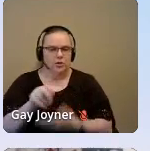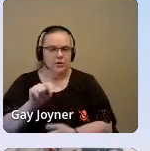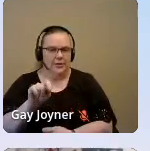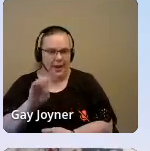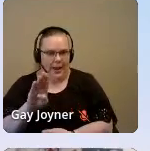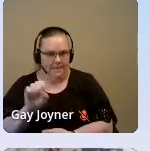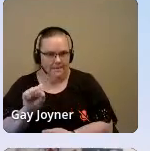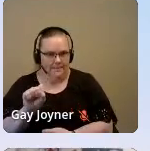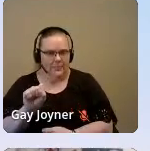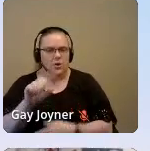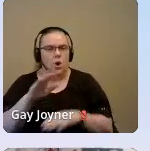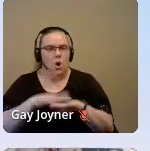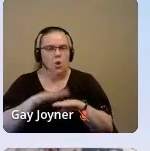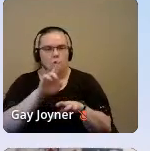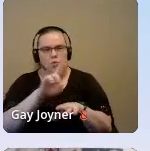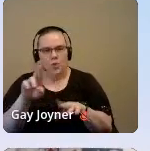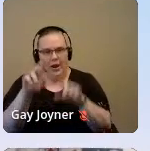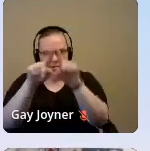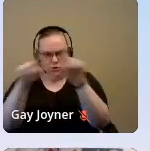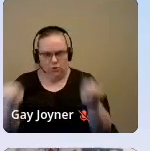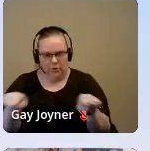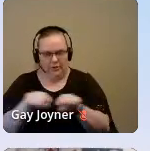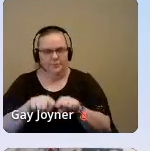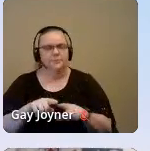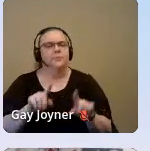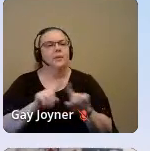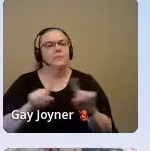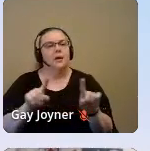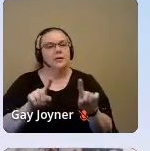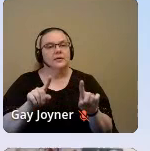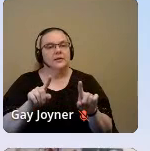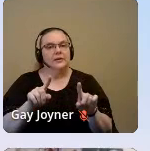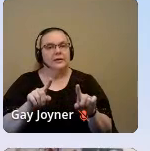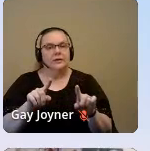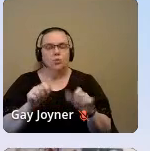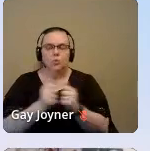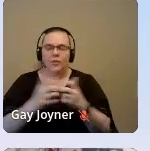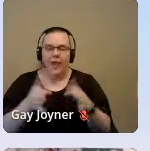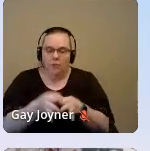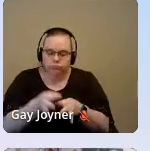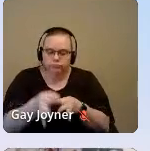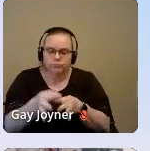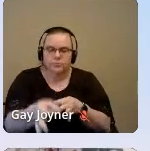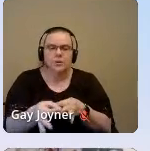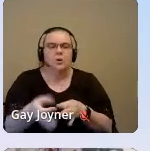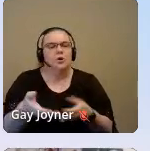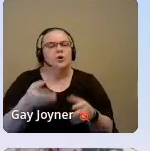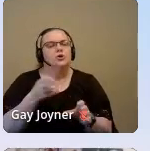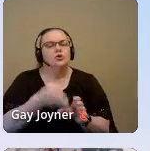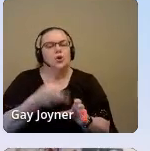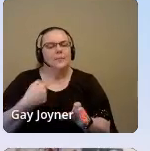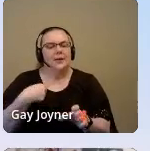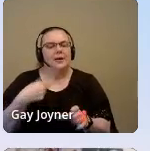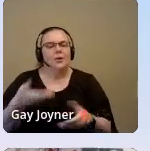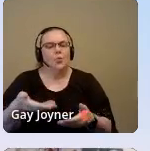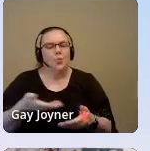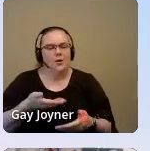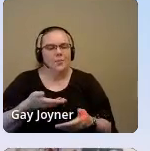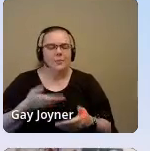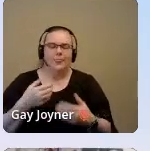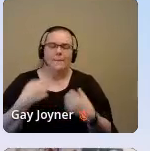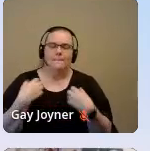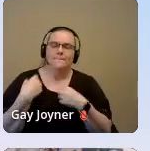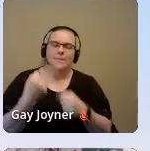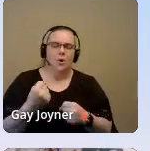side of your screen. So without further ado, please join me in welcoming our amazing and bold speaker, Dr.